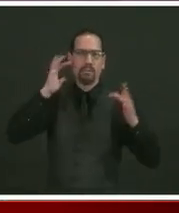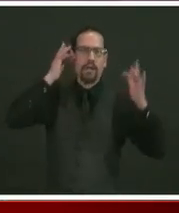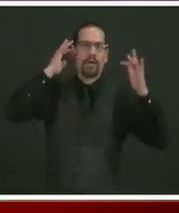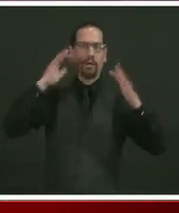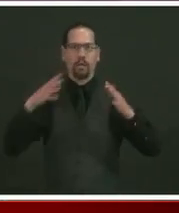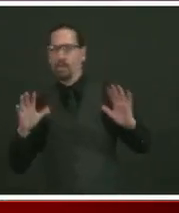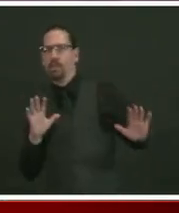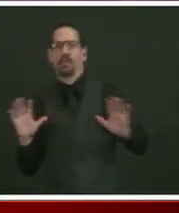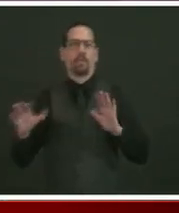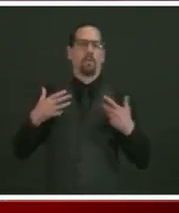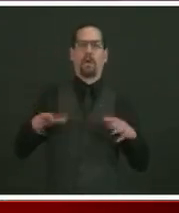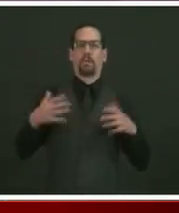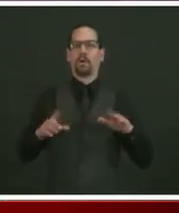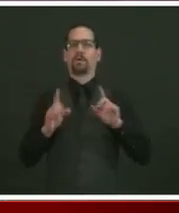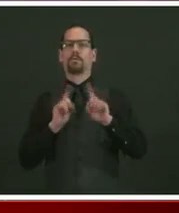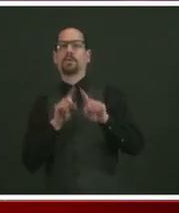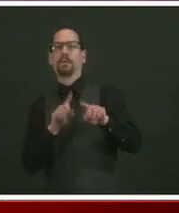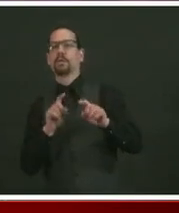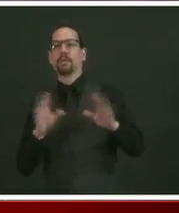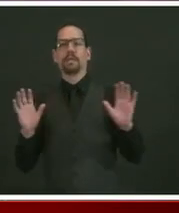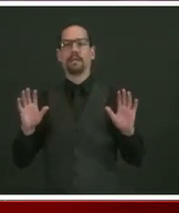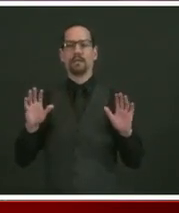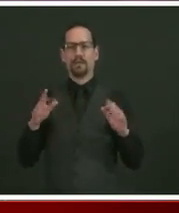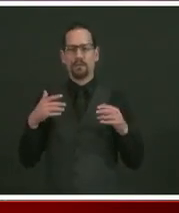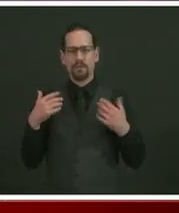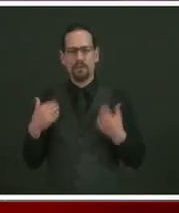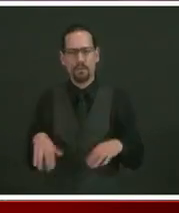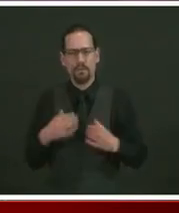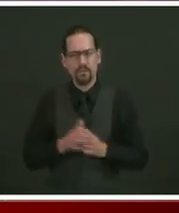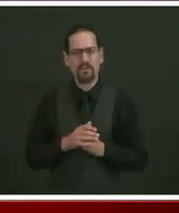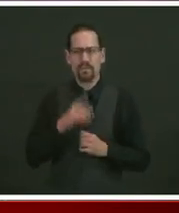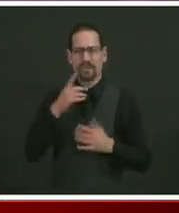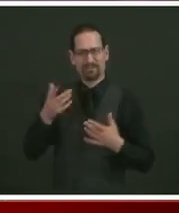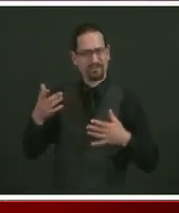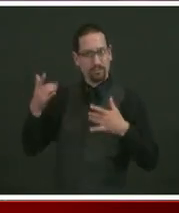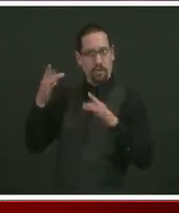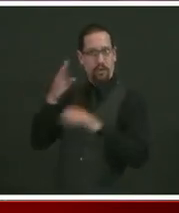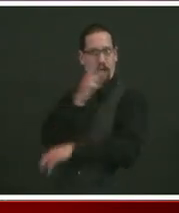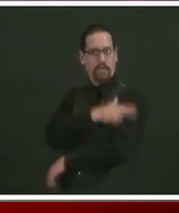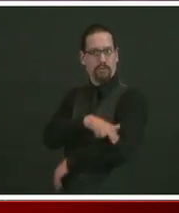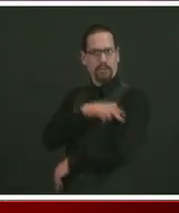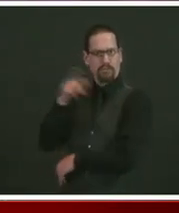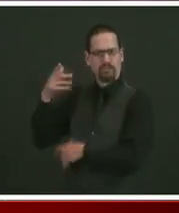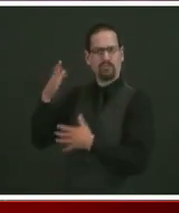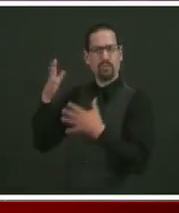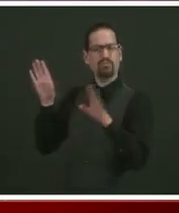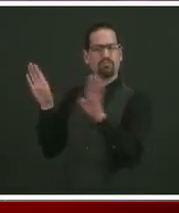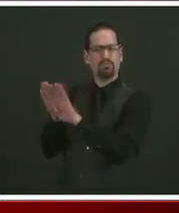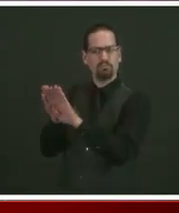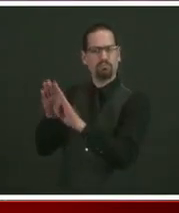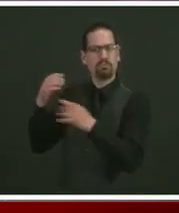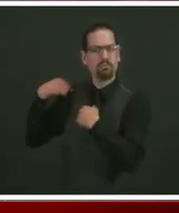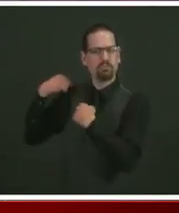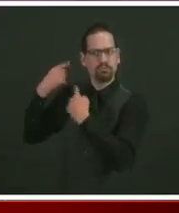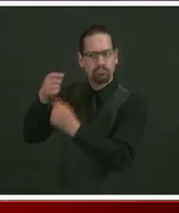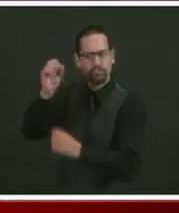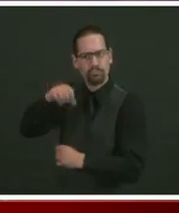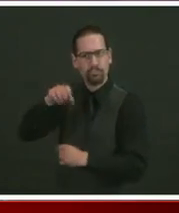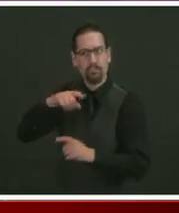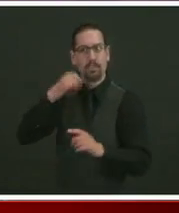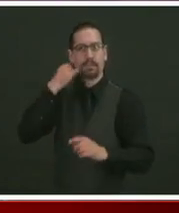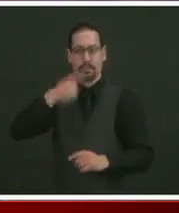obviously, you know, we essentially closed our hospitals to any non-COVID or non-emergency services.